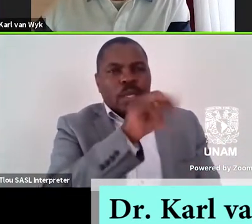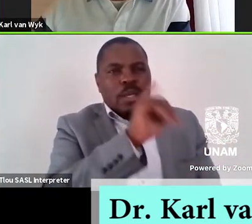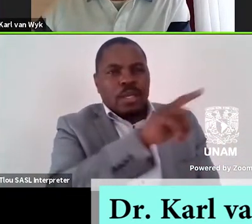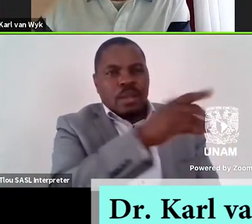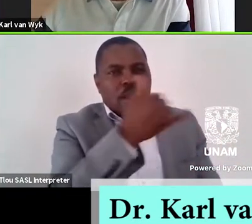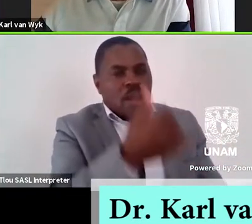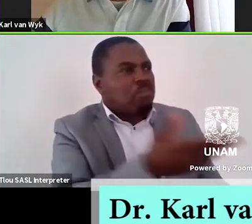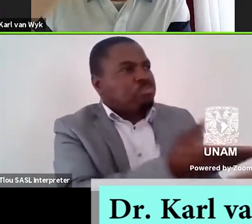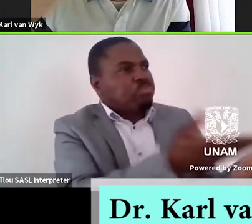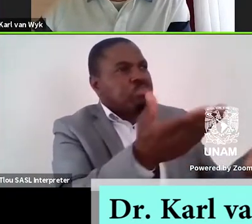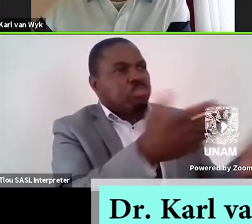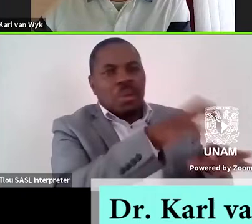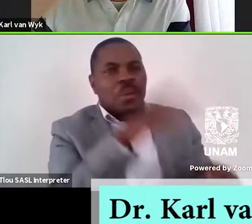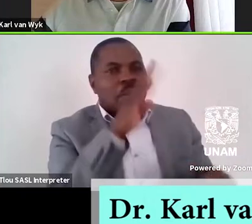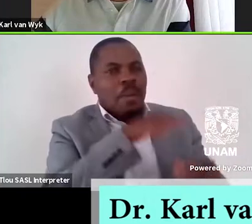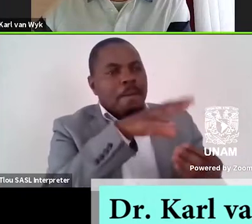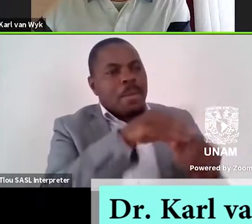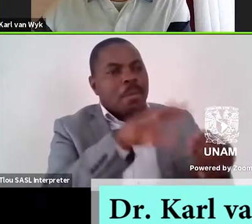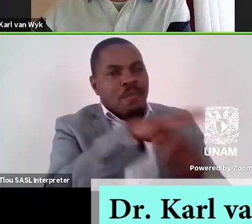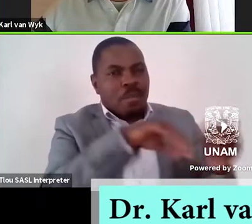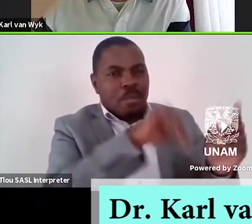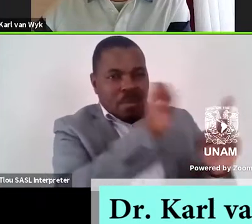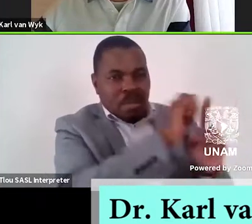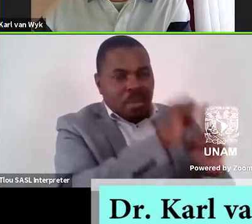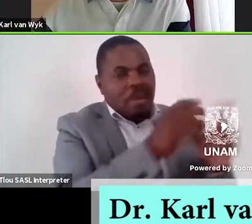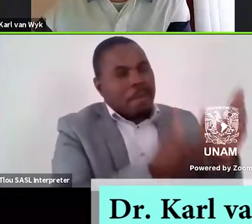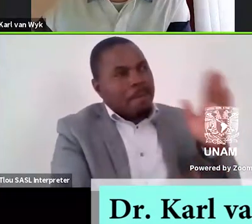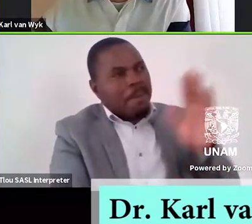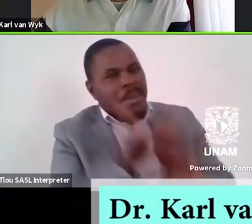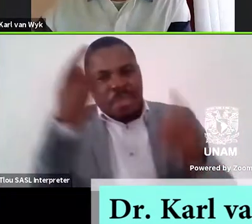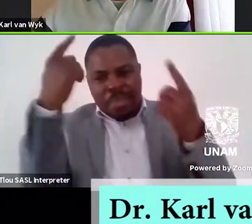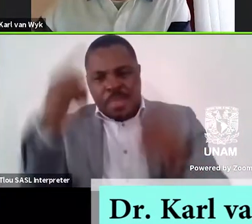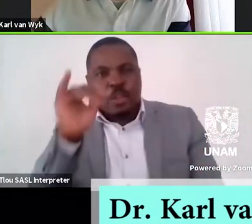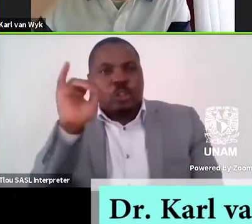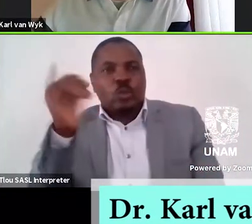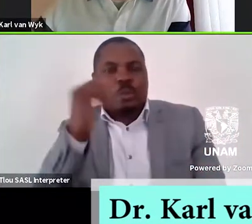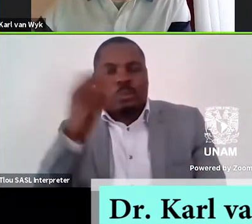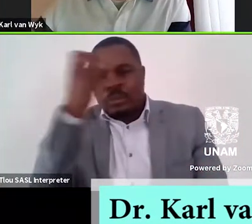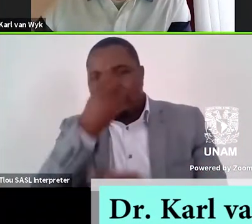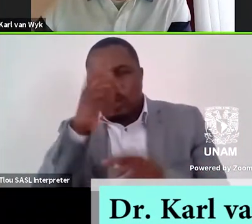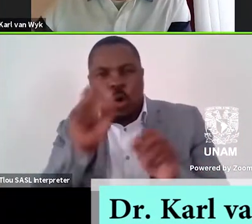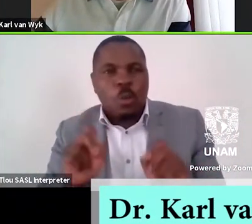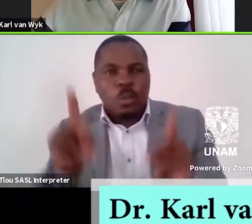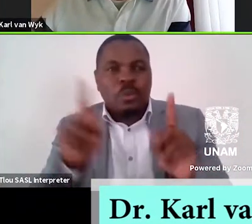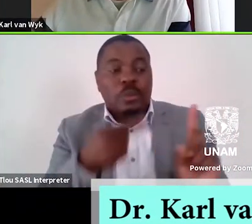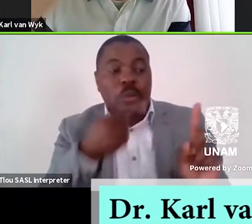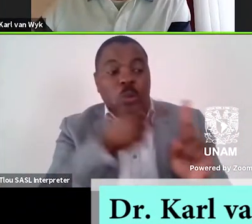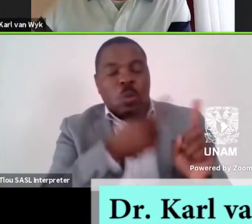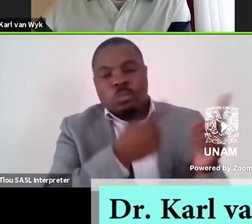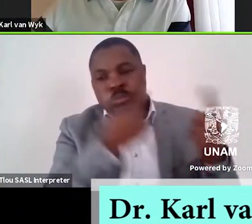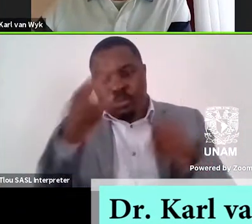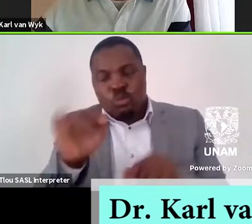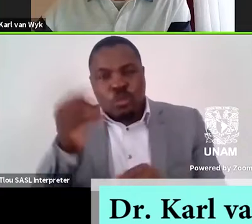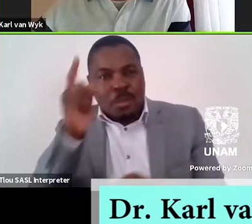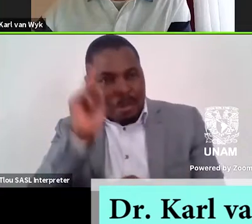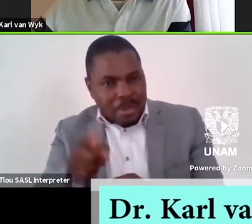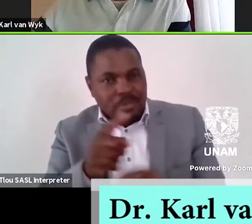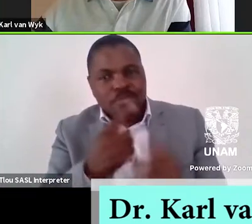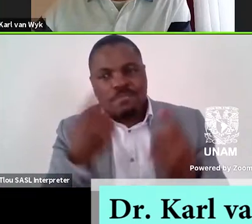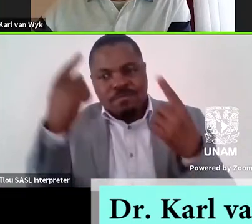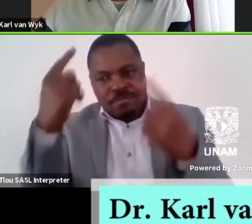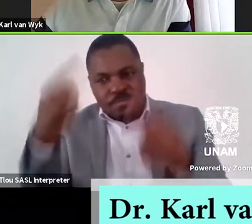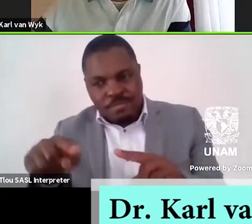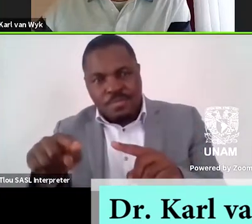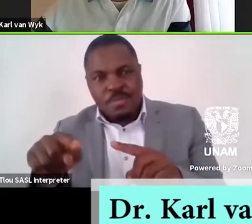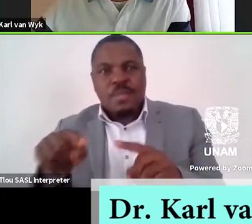members of his family have fled, seeking opportunity in Johannesburg. Stephen must go to Johannesburg to reconstitute his disparate